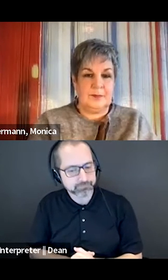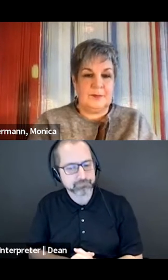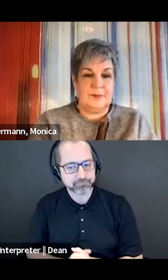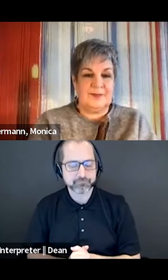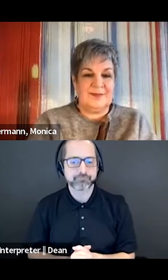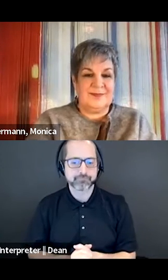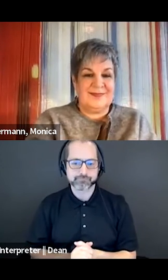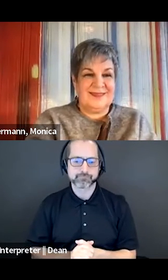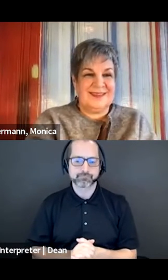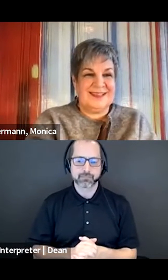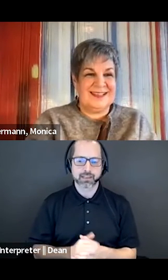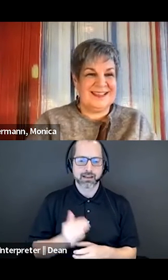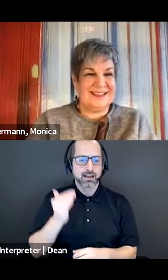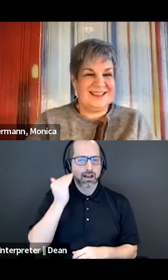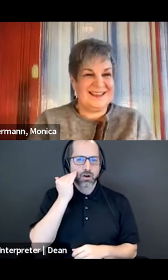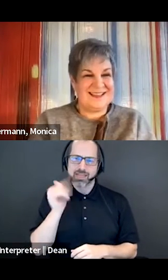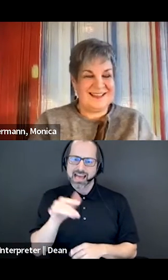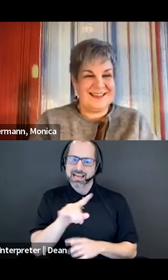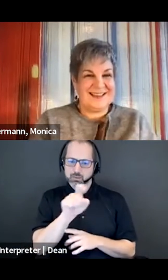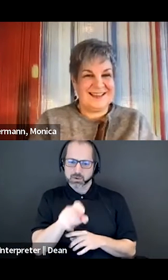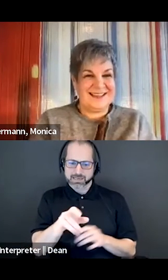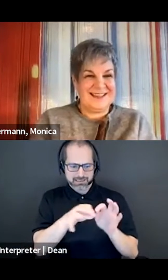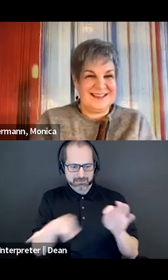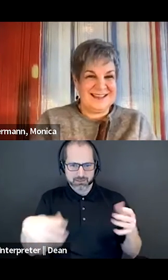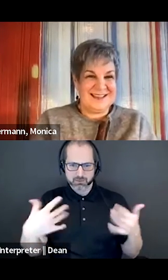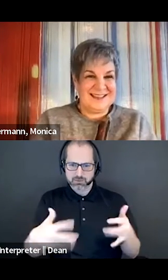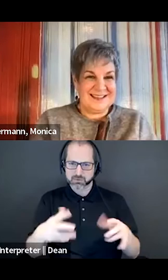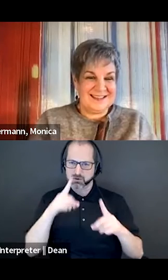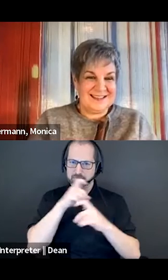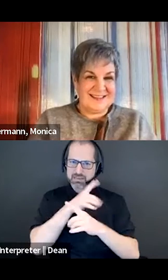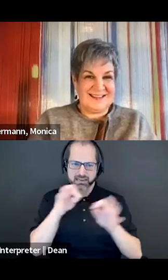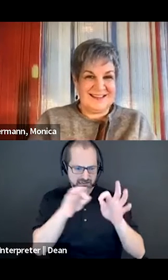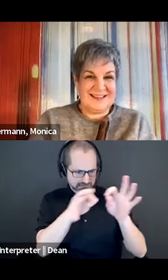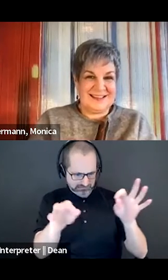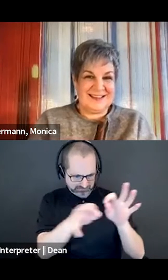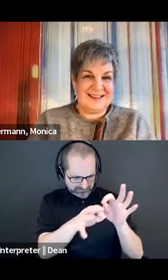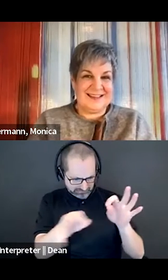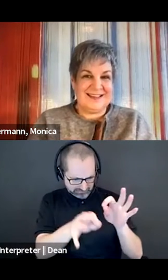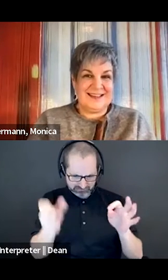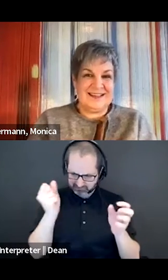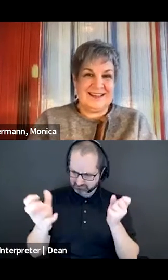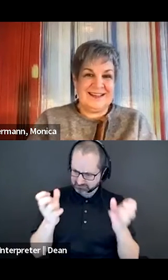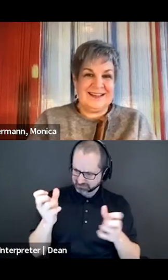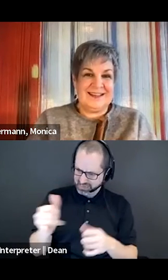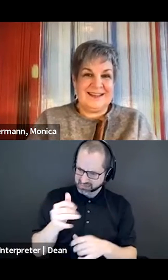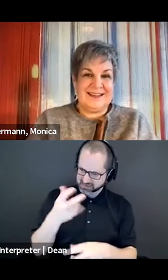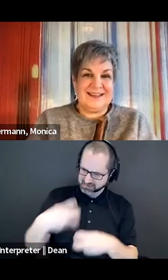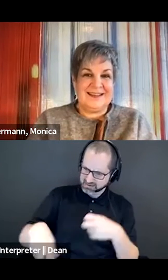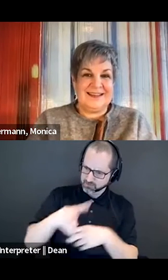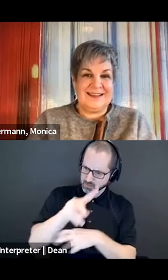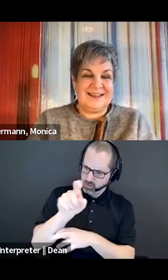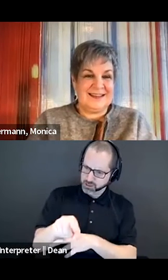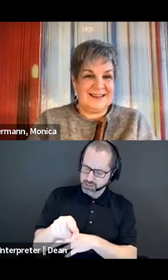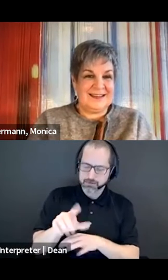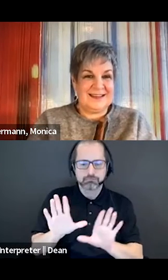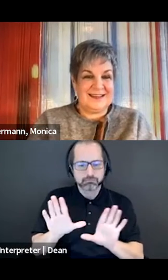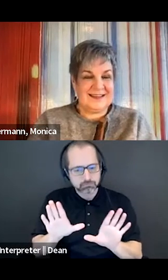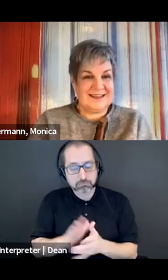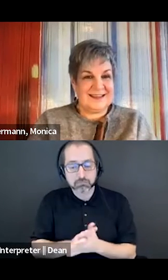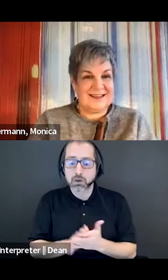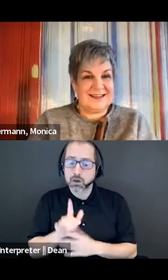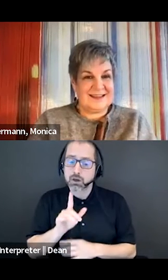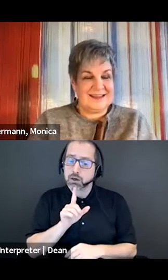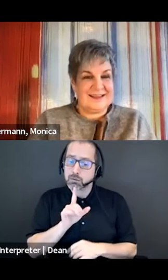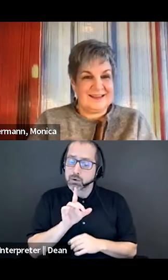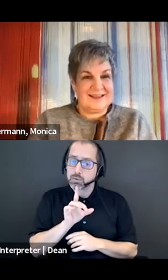know this question sounds like a mouthful, or a lot to kind of wrap your mind around. But it's a lot